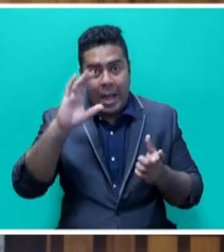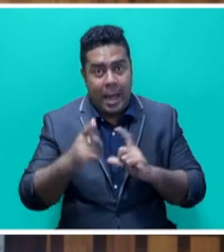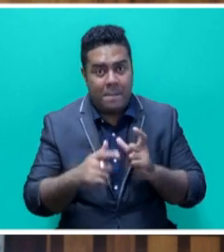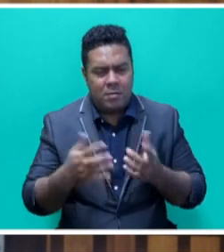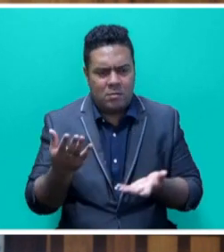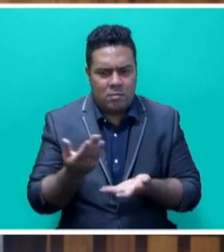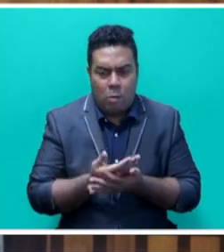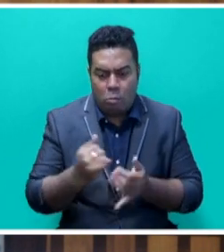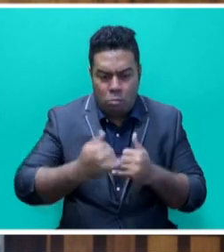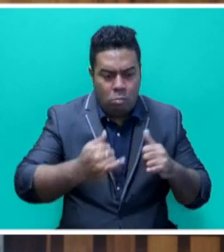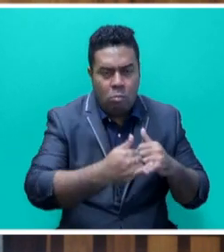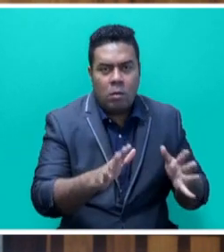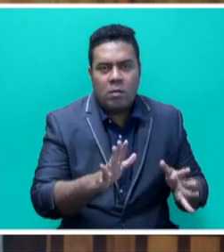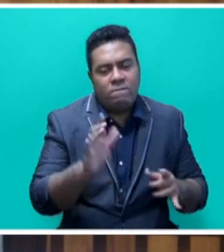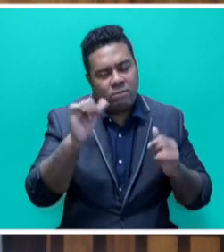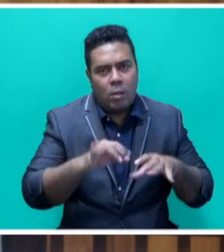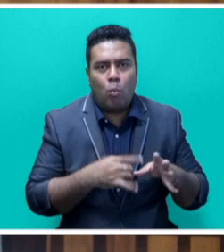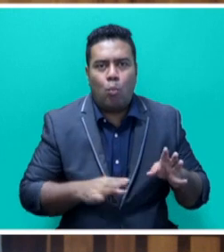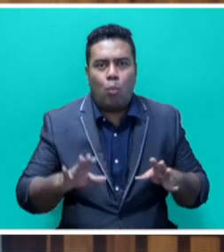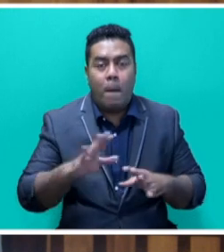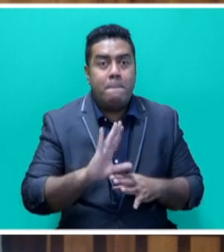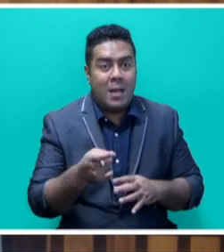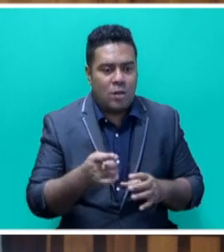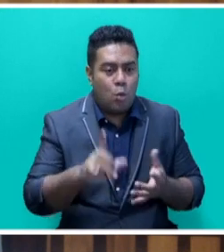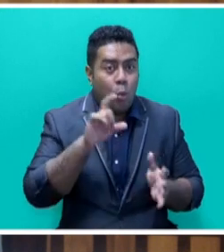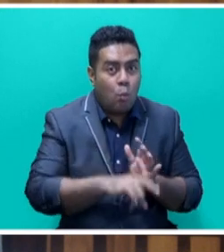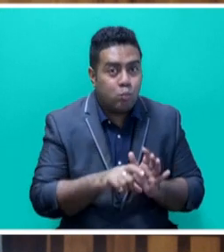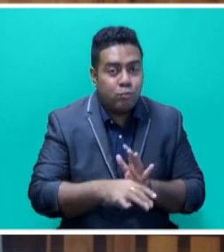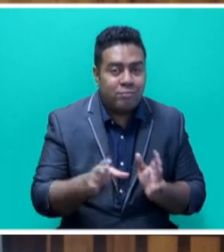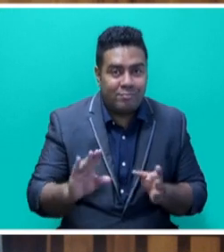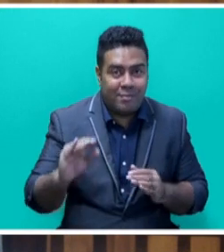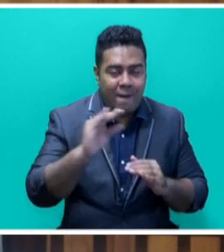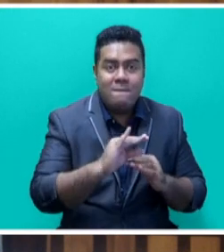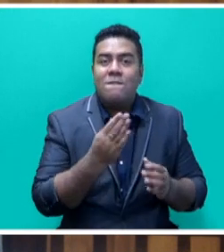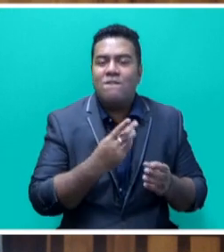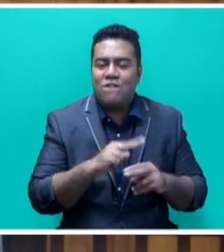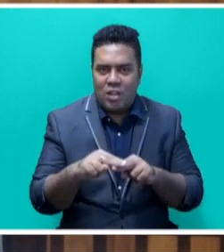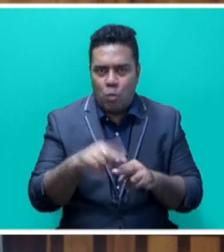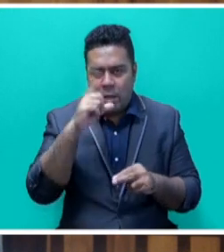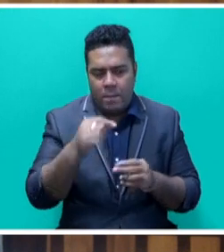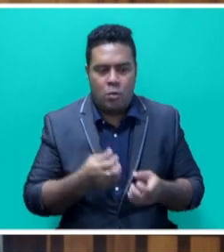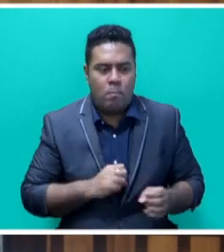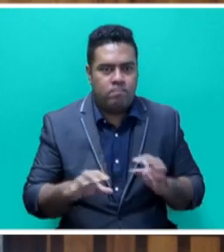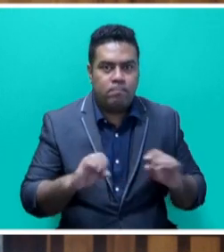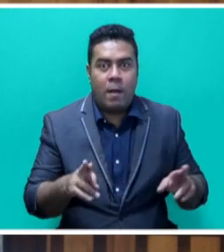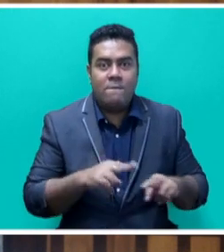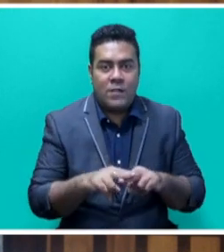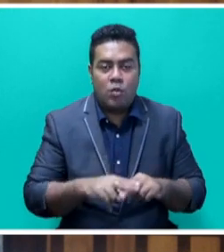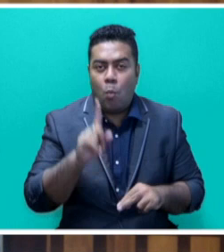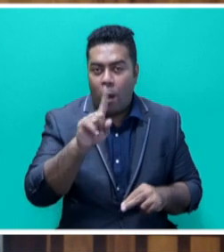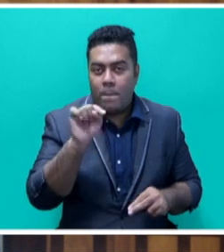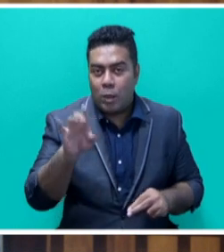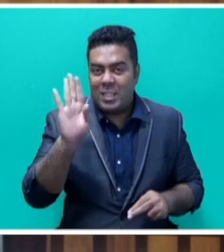half of the equation but by proactively costing its climate finance needs Fiji was able to mobilize approximately Fijian $1